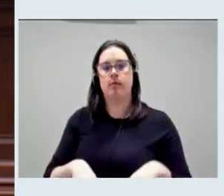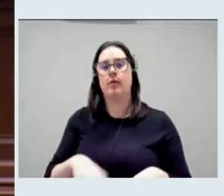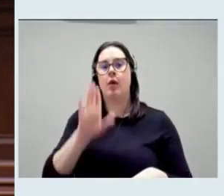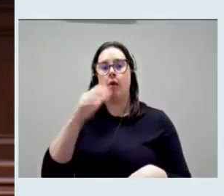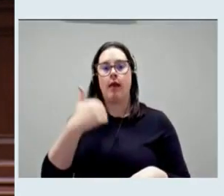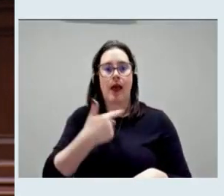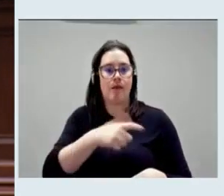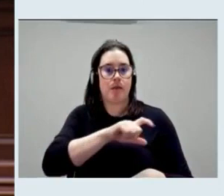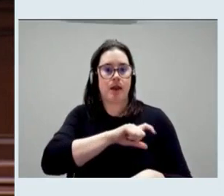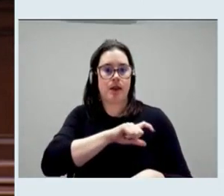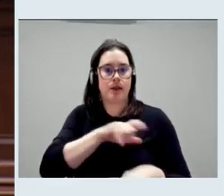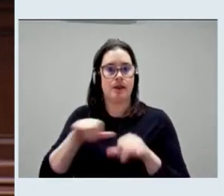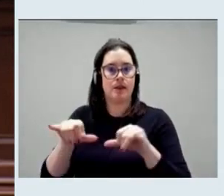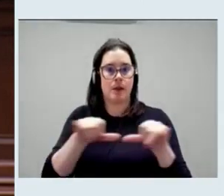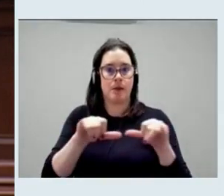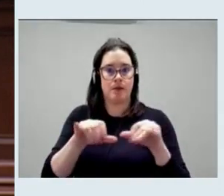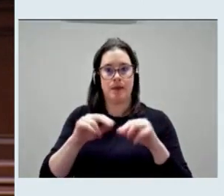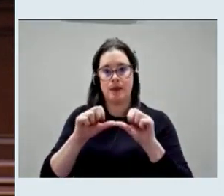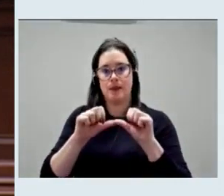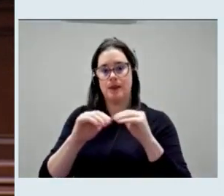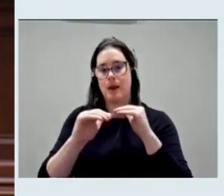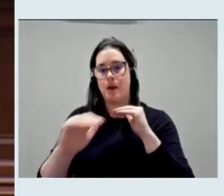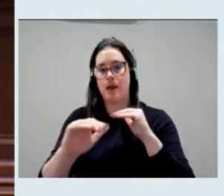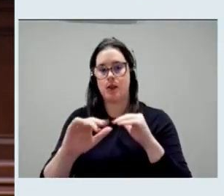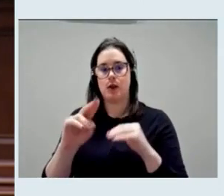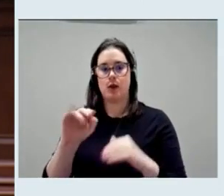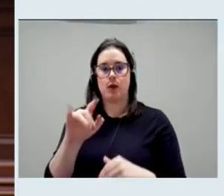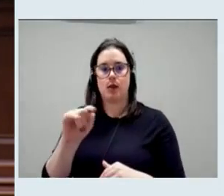25 targeted communities across the state.